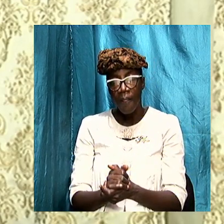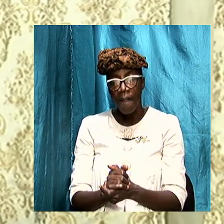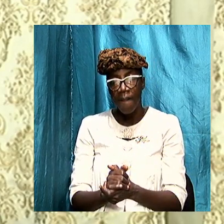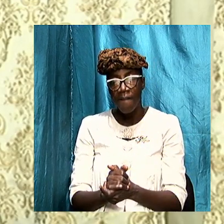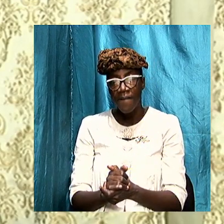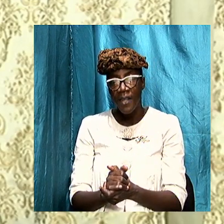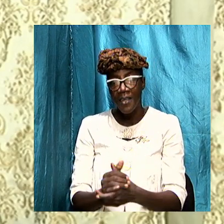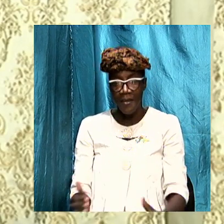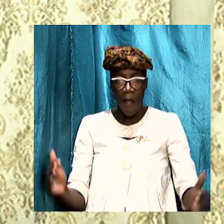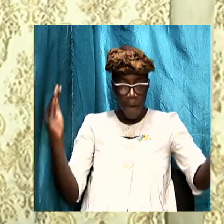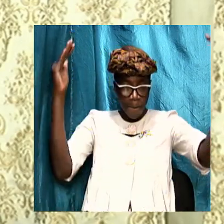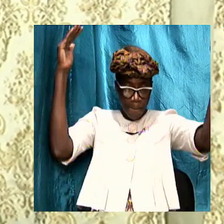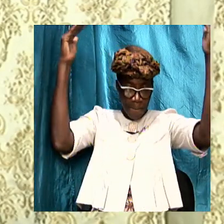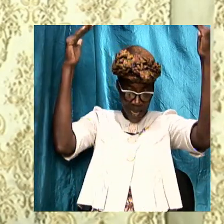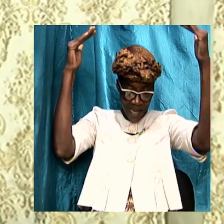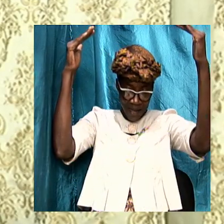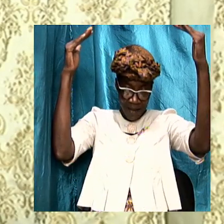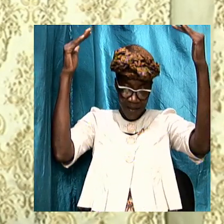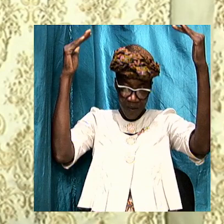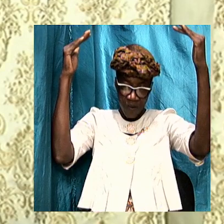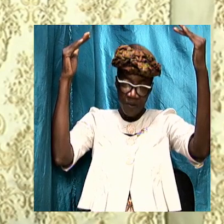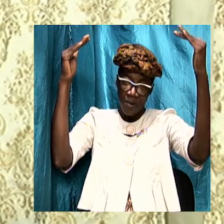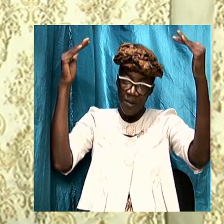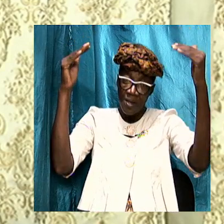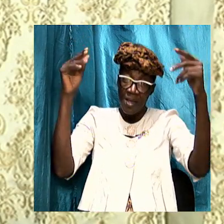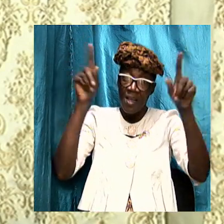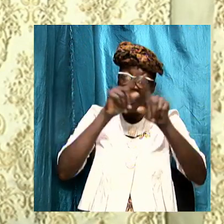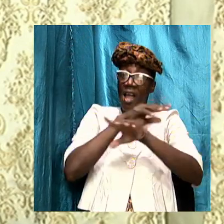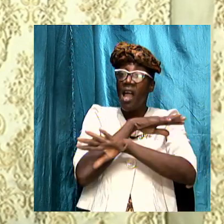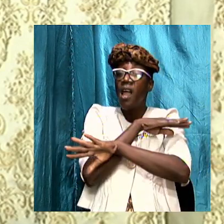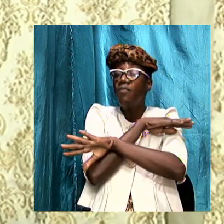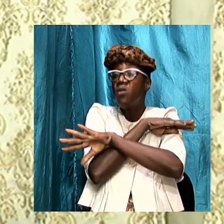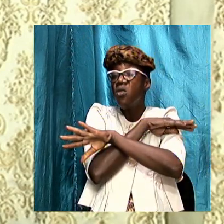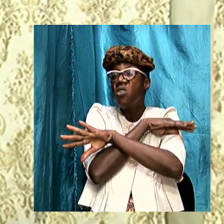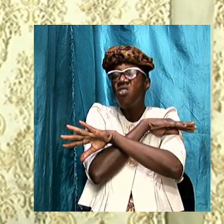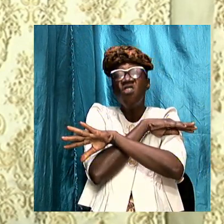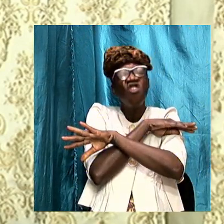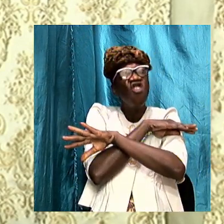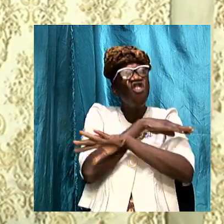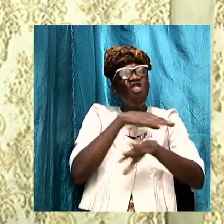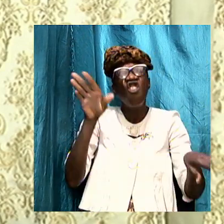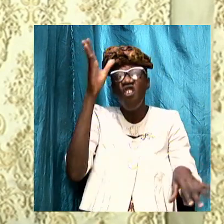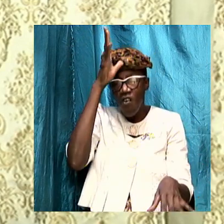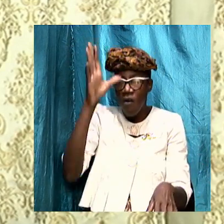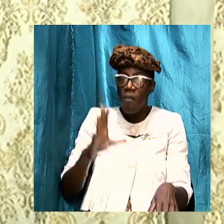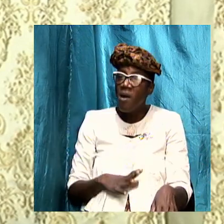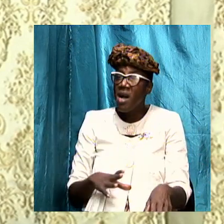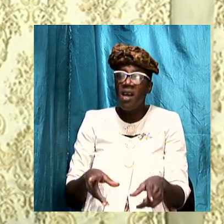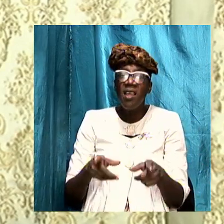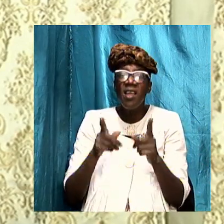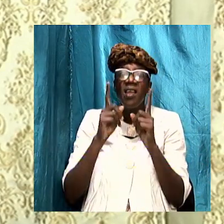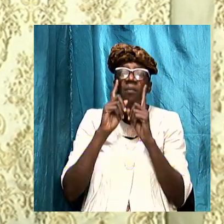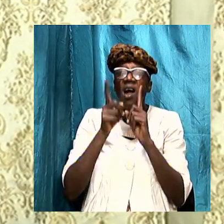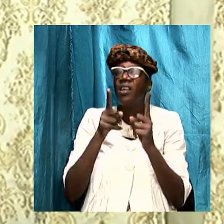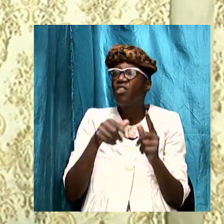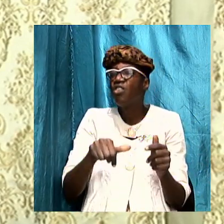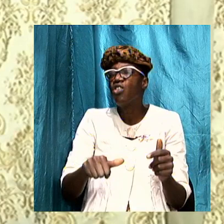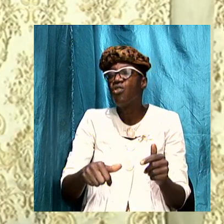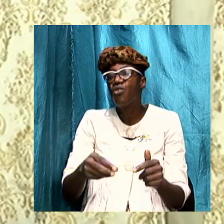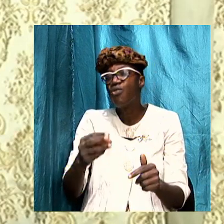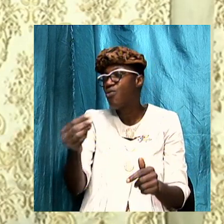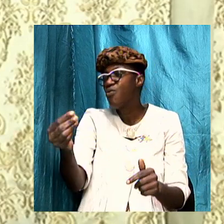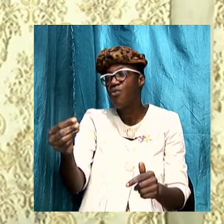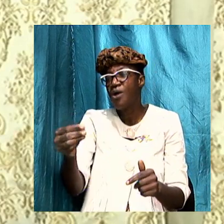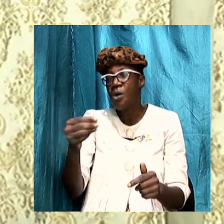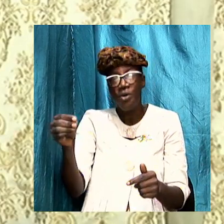sovereign and he's answerable to no man and no man can upset his